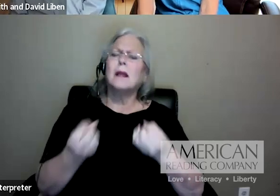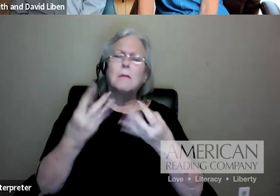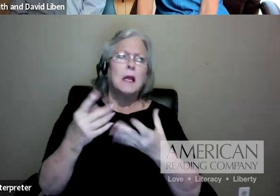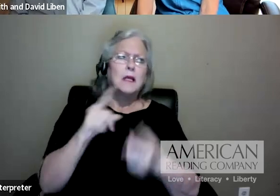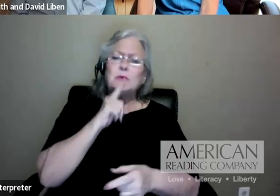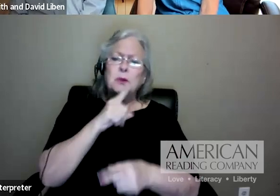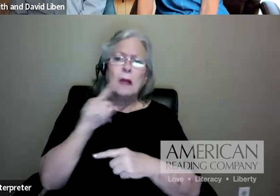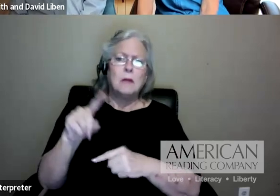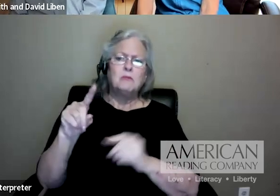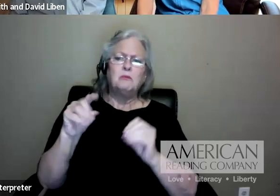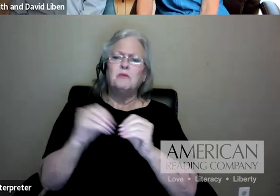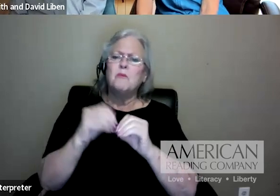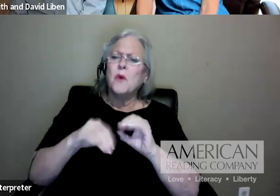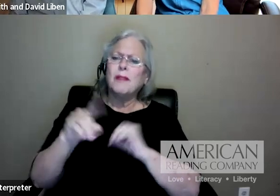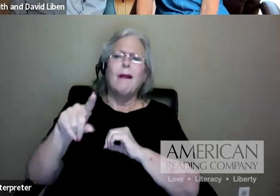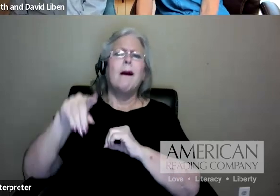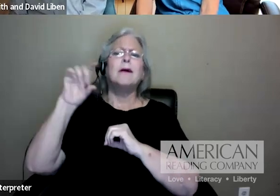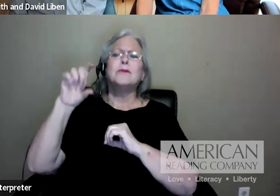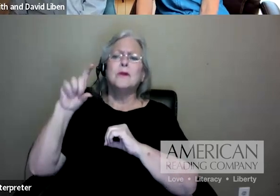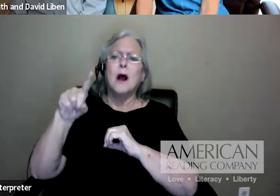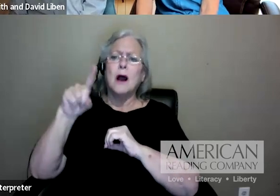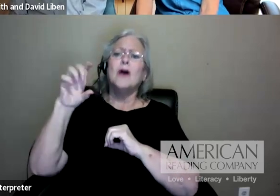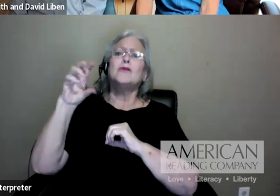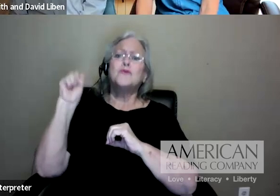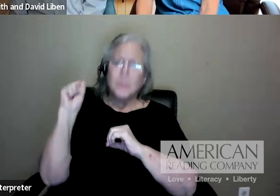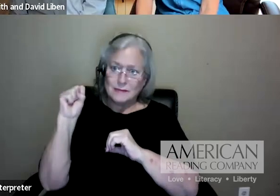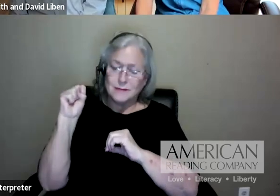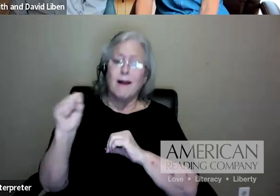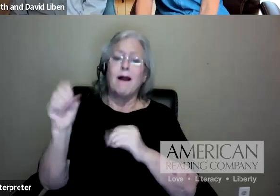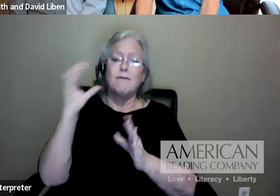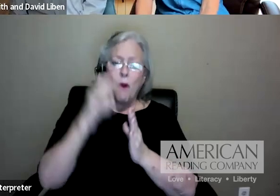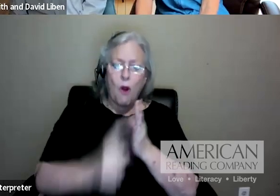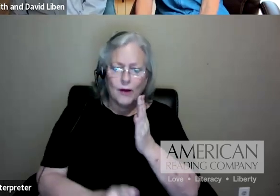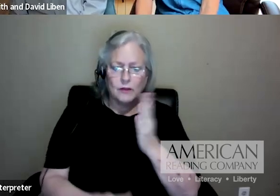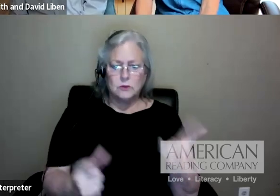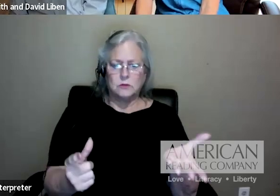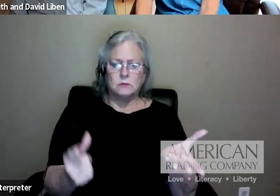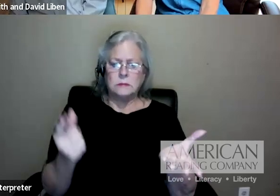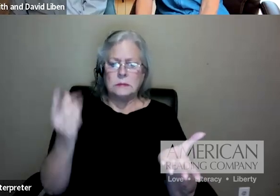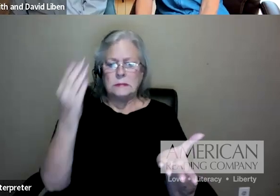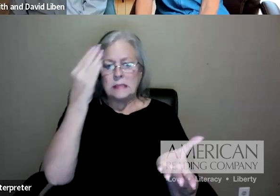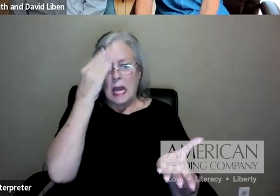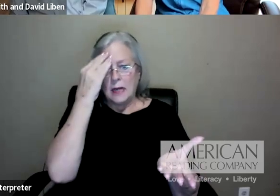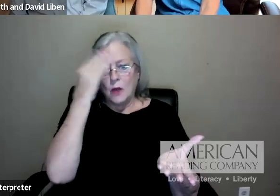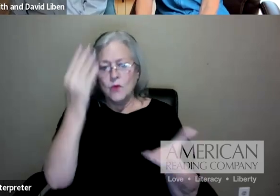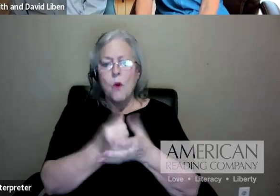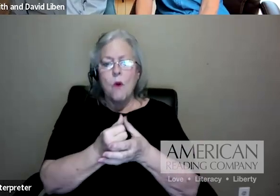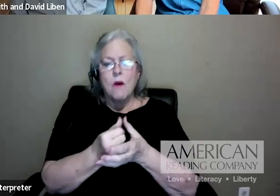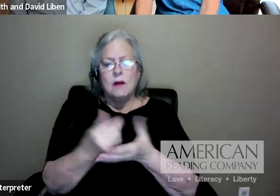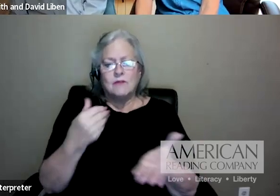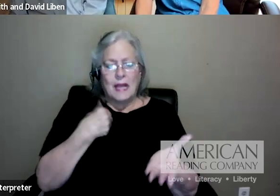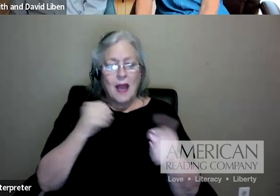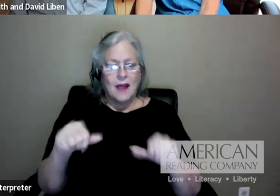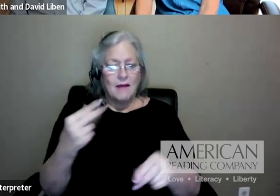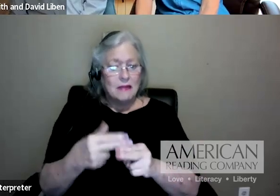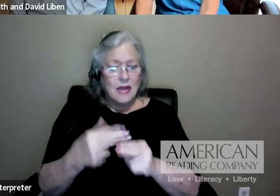it's in our, it's, I don't know if we're going to have resources here, but it's Cervetti and Wright. It was